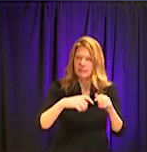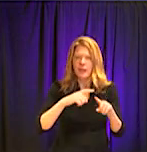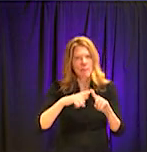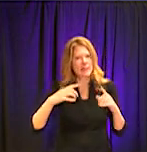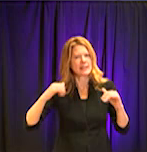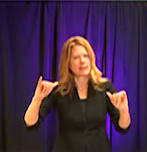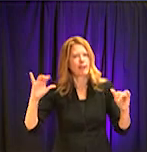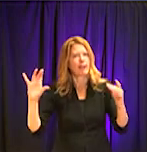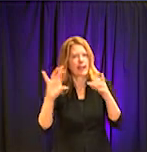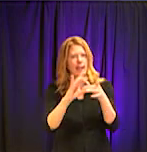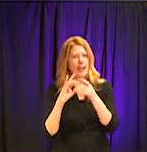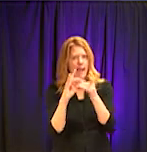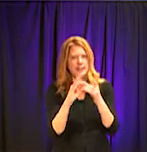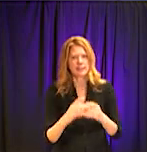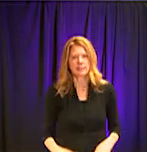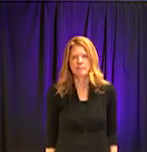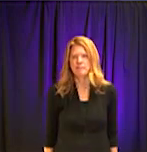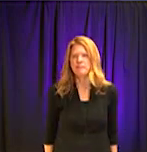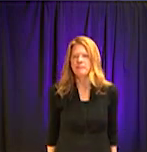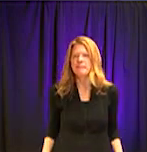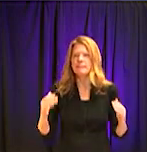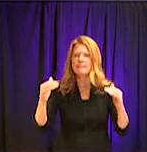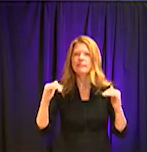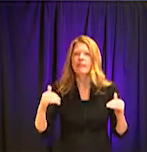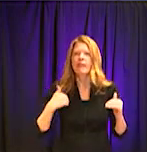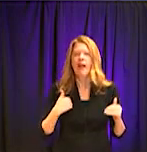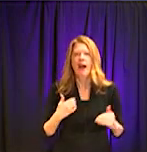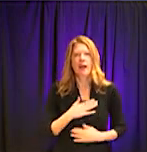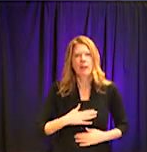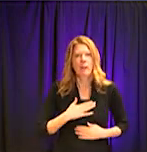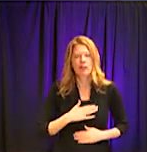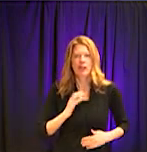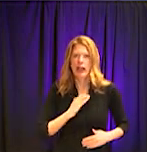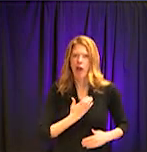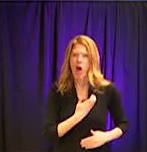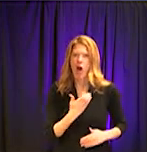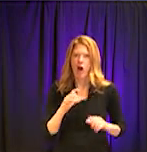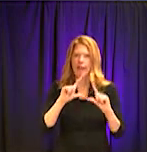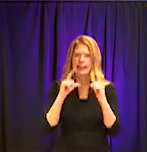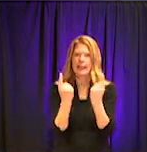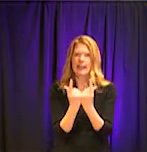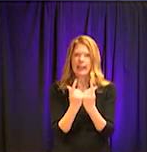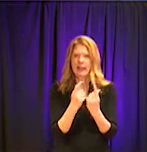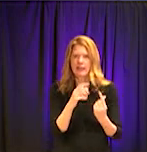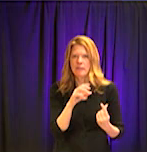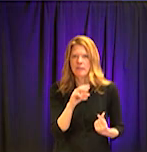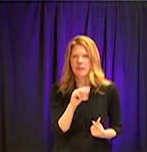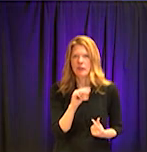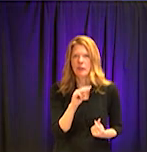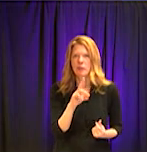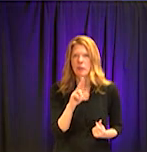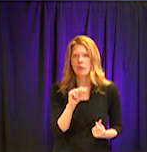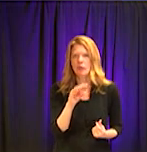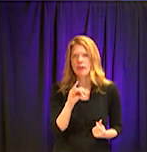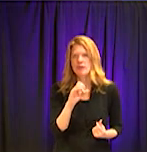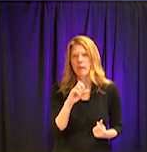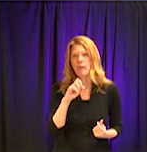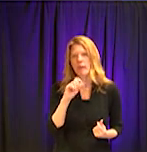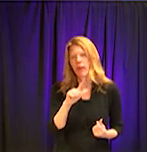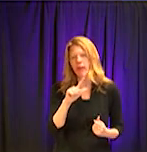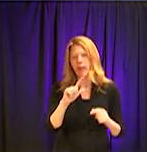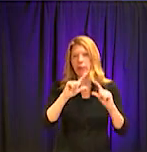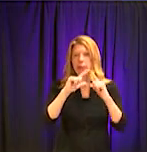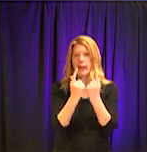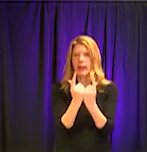things that I also want to say is how much I appreciate our Georgia Municipal League. They have put us as mayors together in